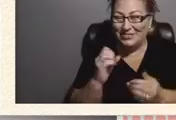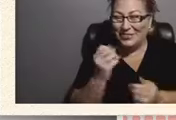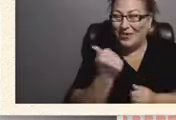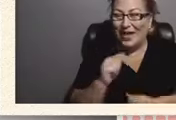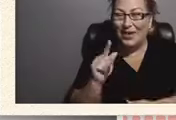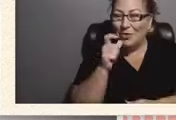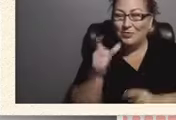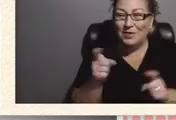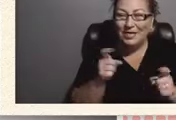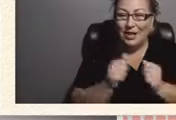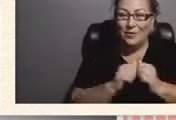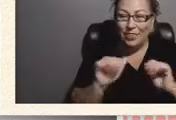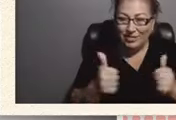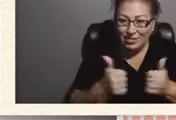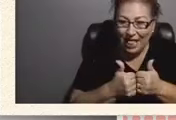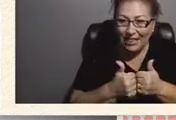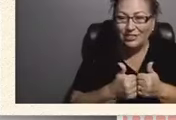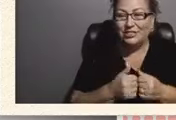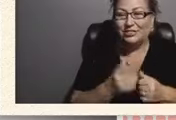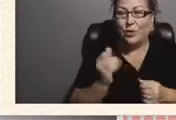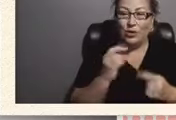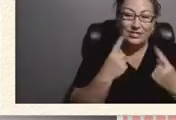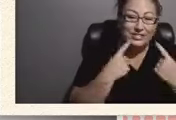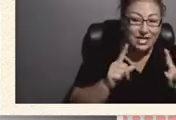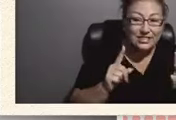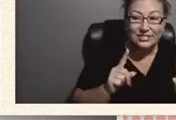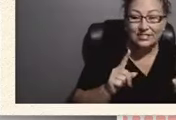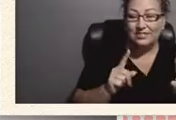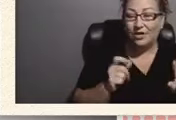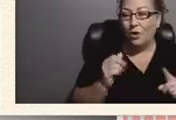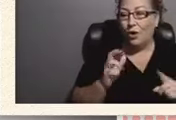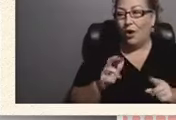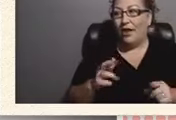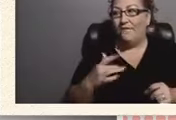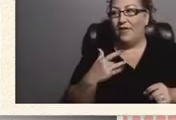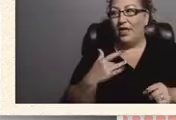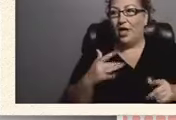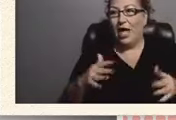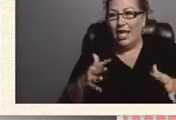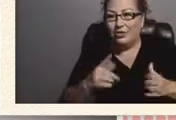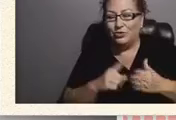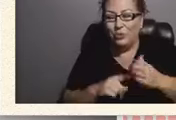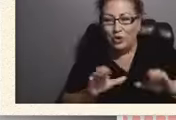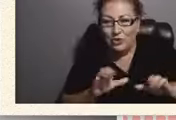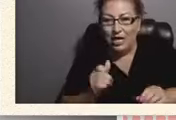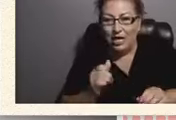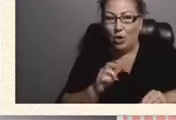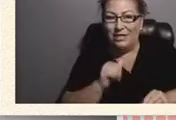or successes and are anxious about what you did or didn't accomplish